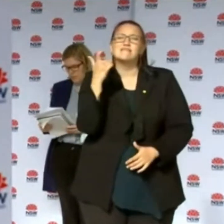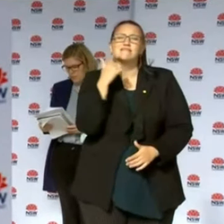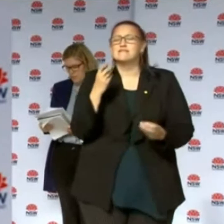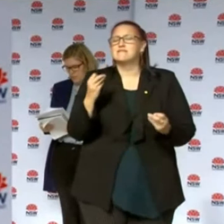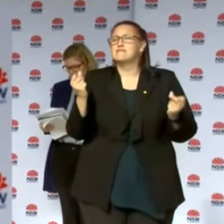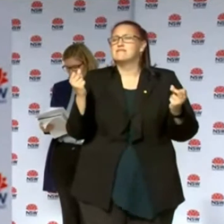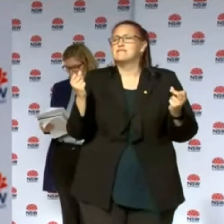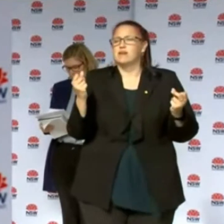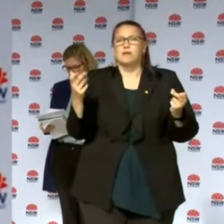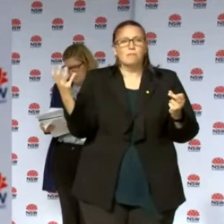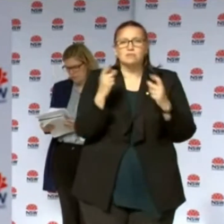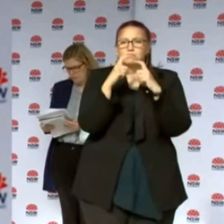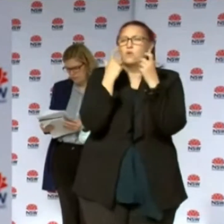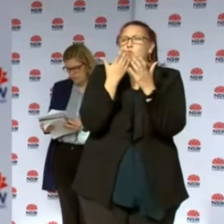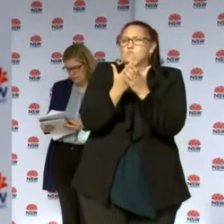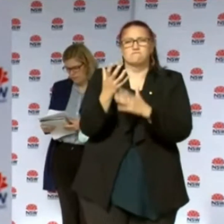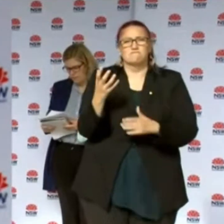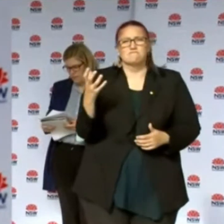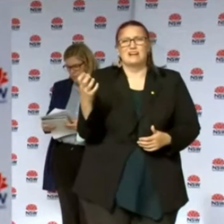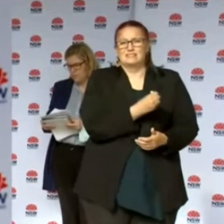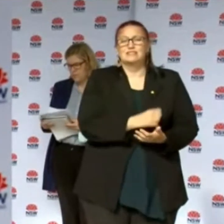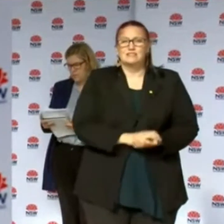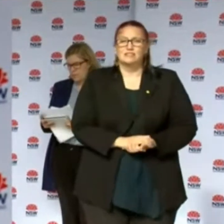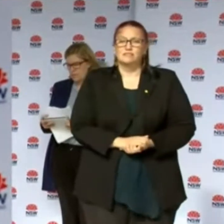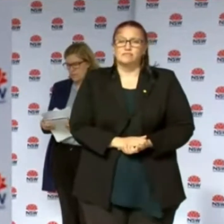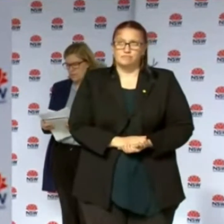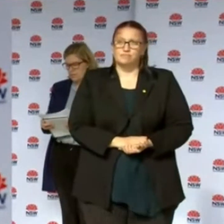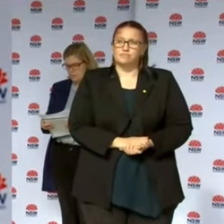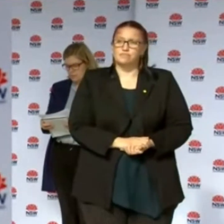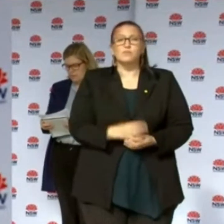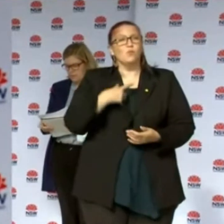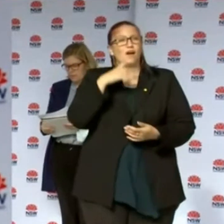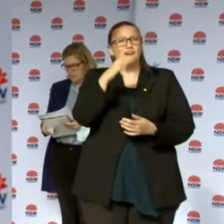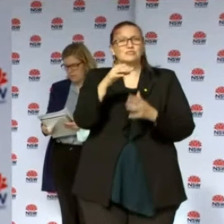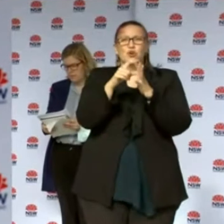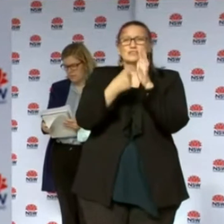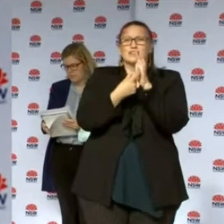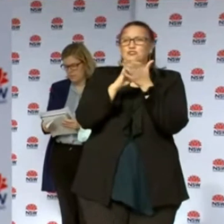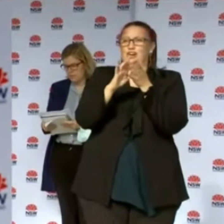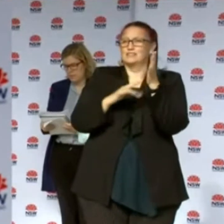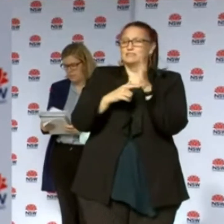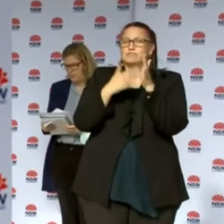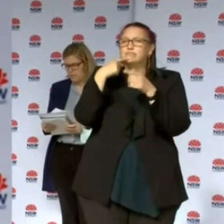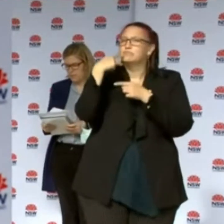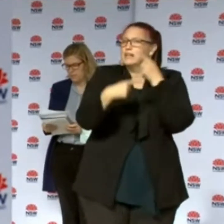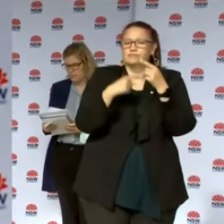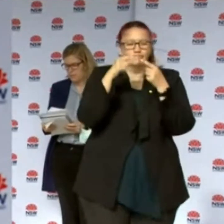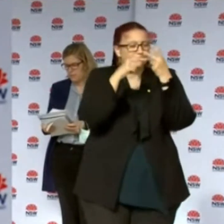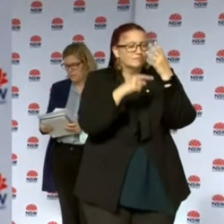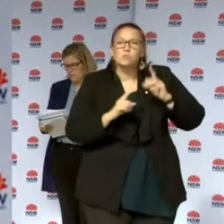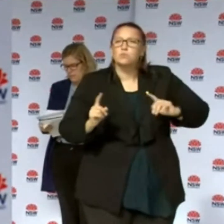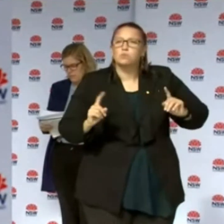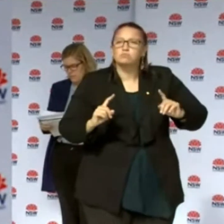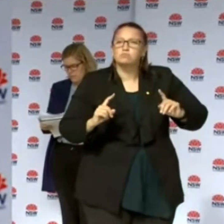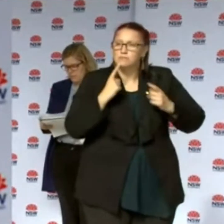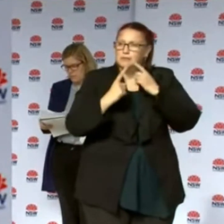I will ask Dr Chant to go through all those cases and to give detail about where we are at and then I'll